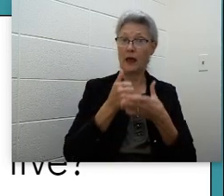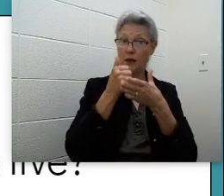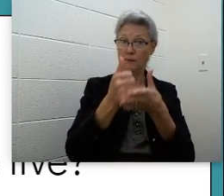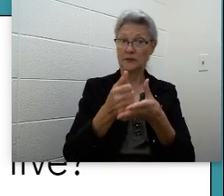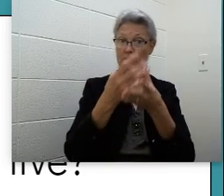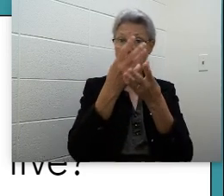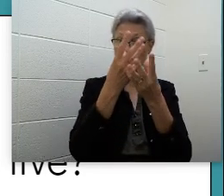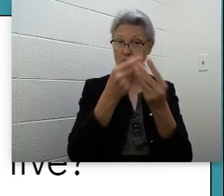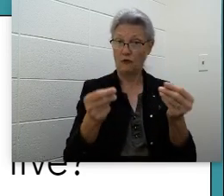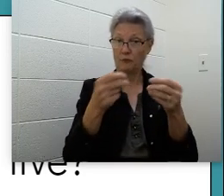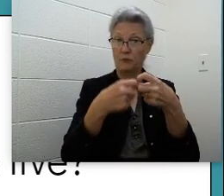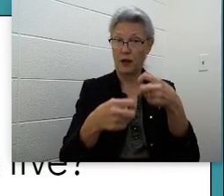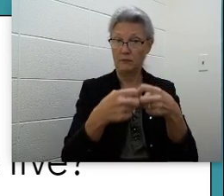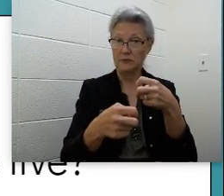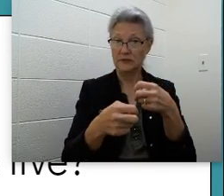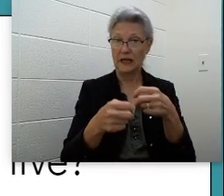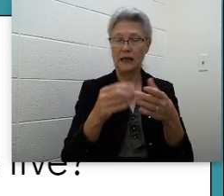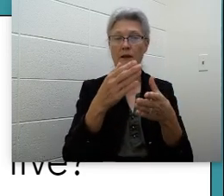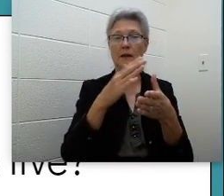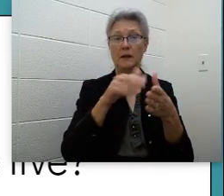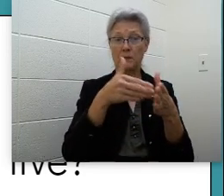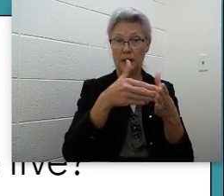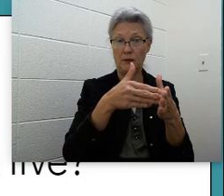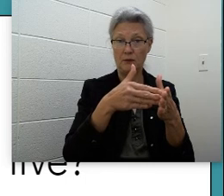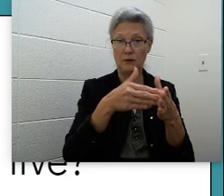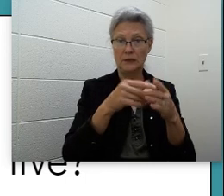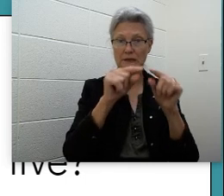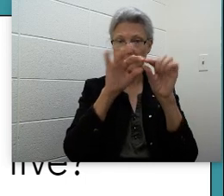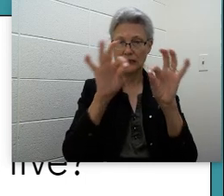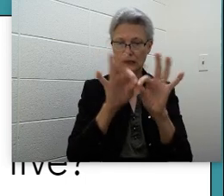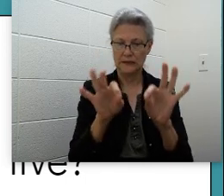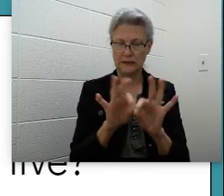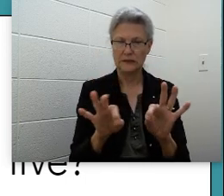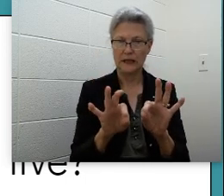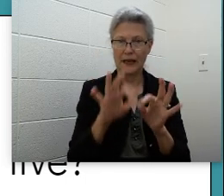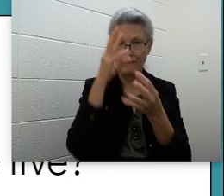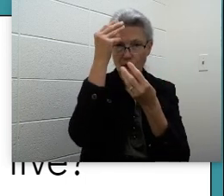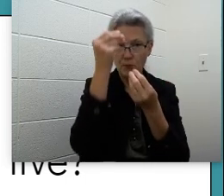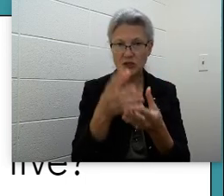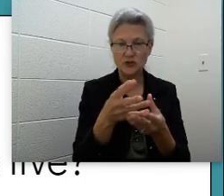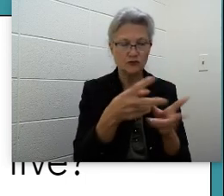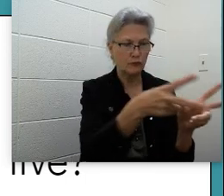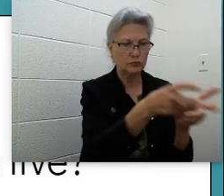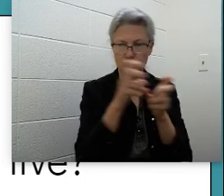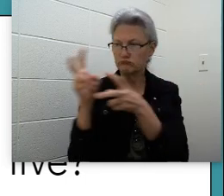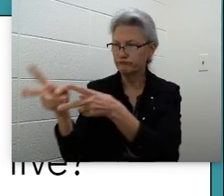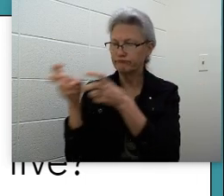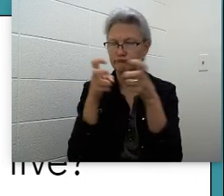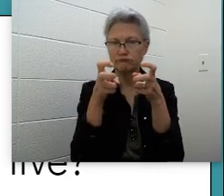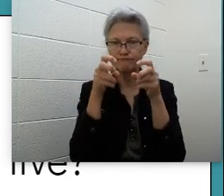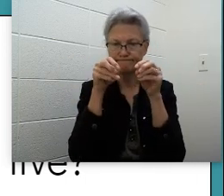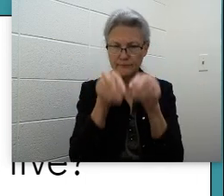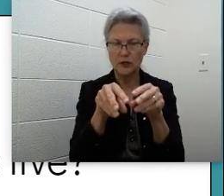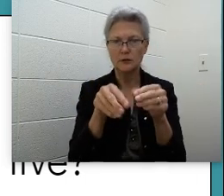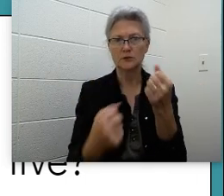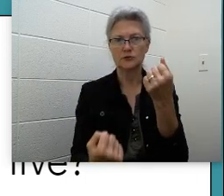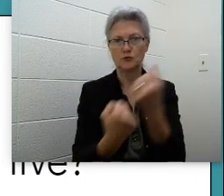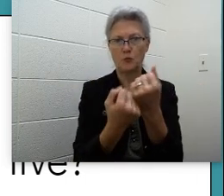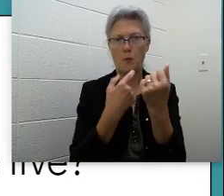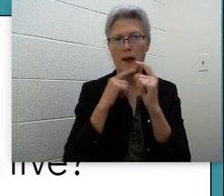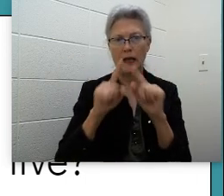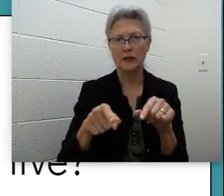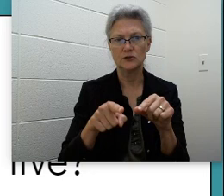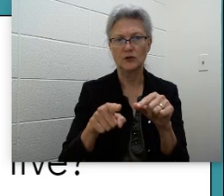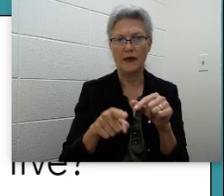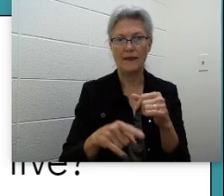influence the way we live. And in between, the sentences in between, I take information from both texts to support my